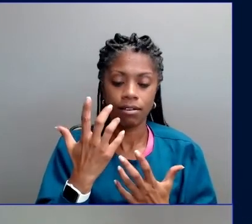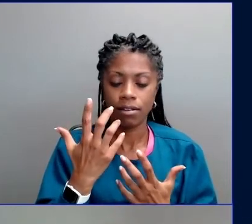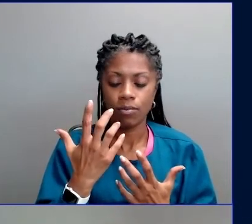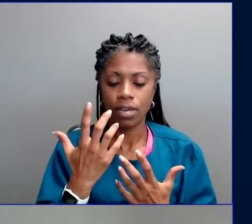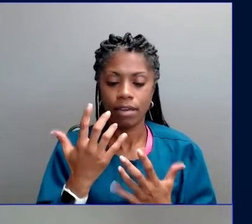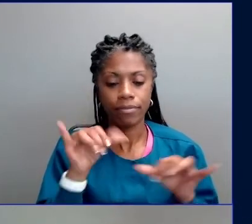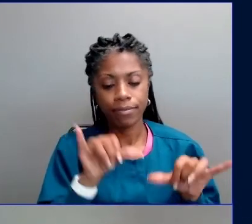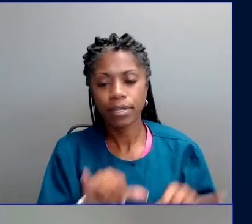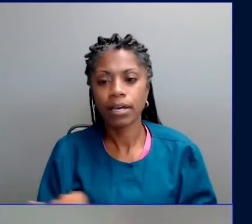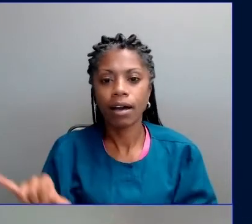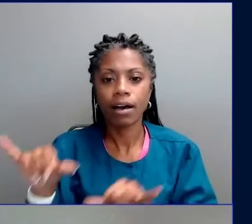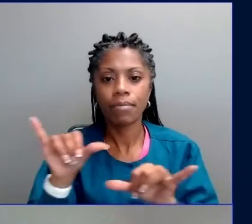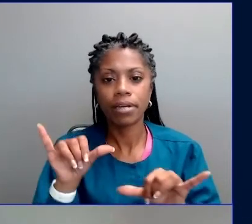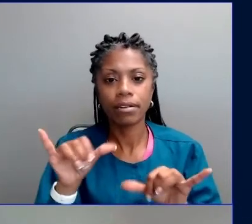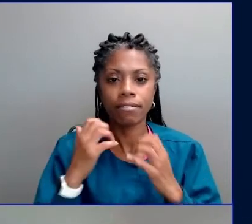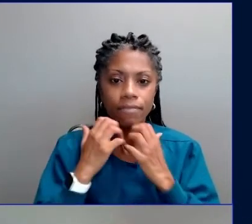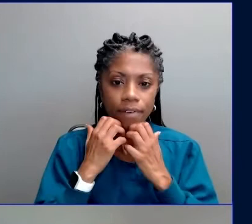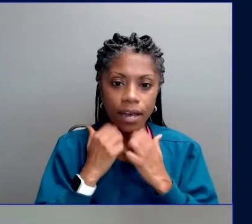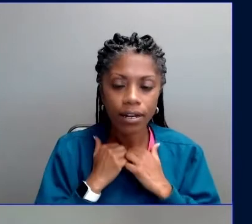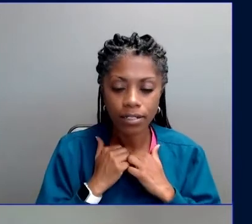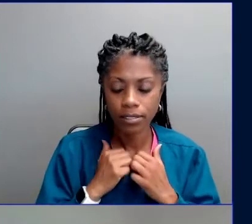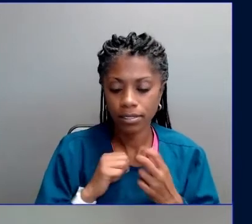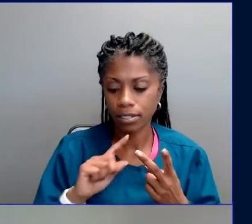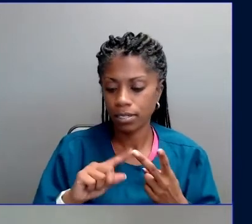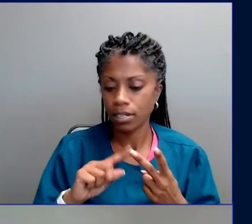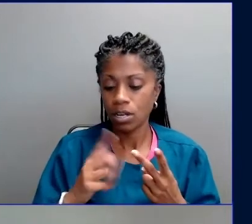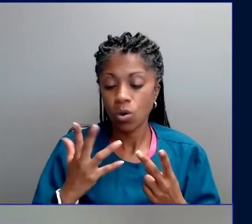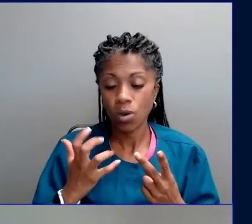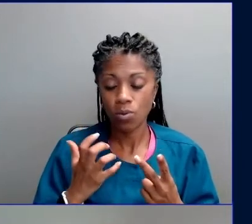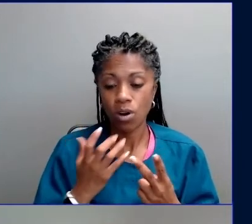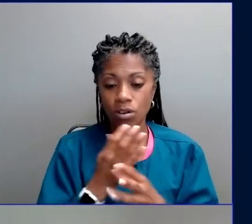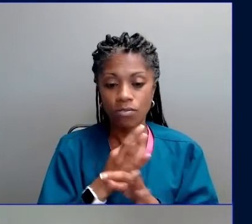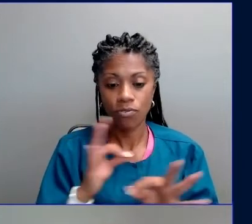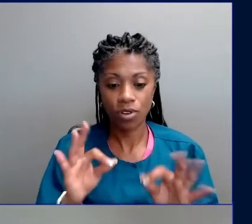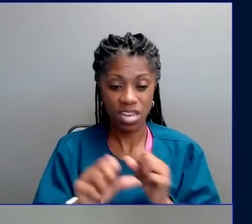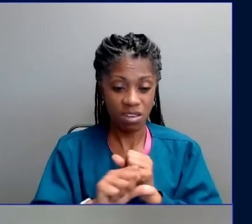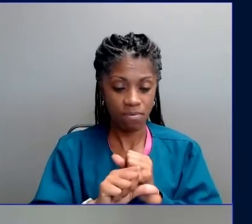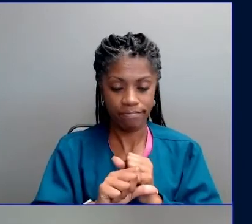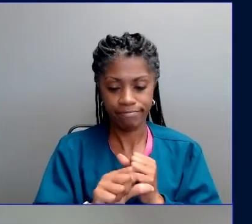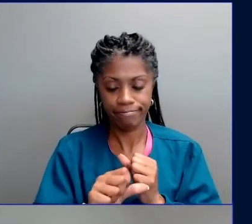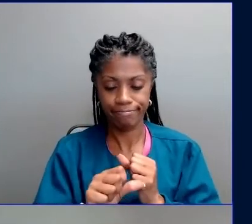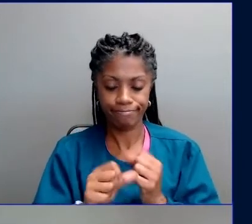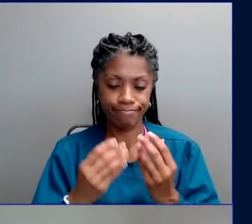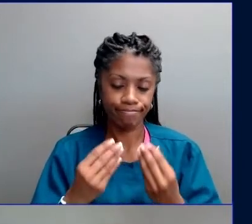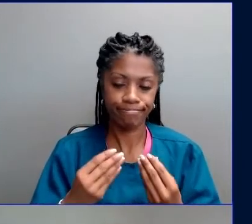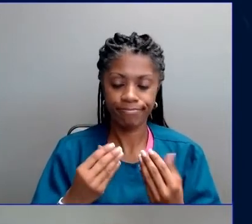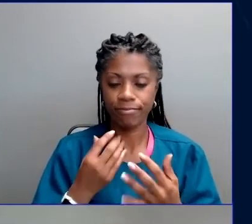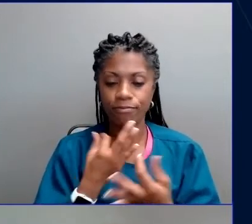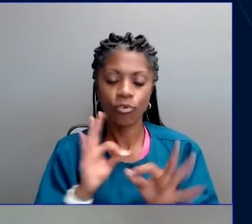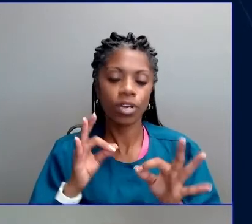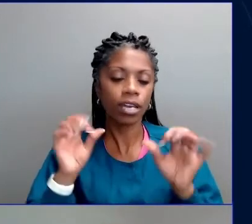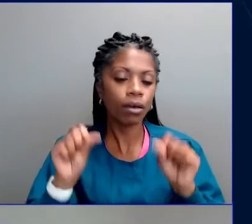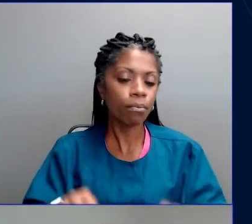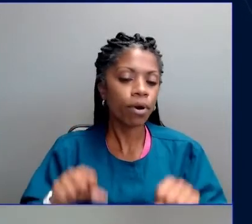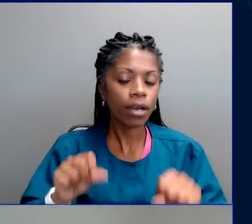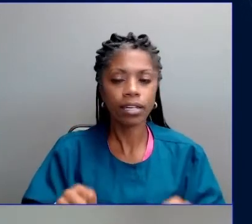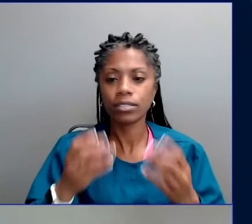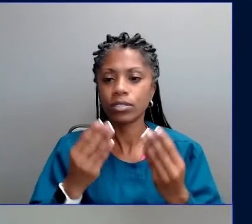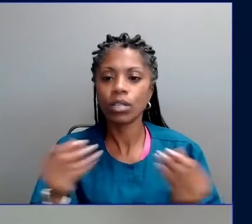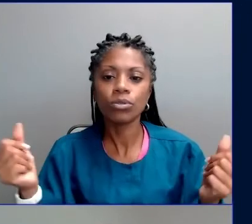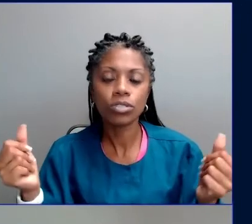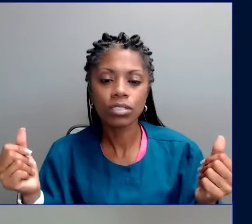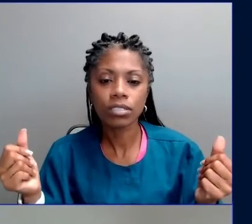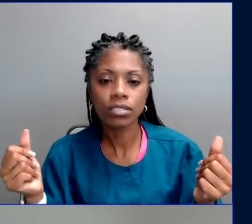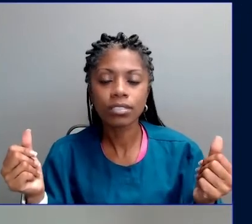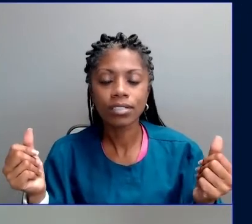the fact that we both want free market solutions or we're concerned about national security, minds can change. We've even done this